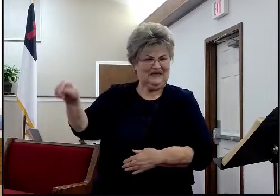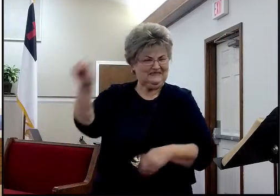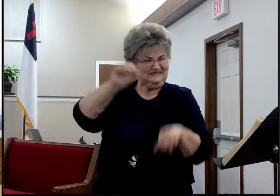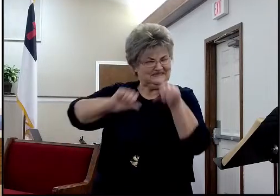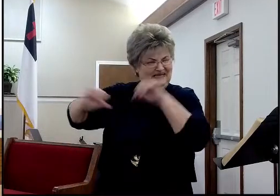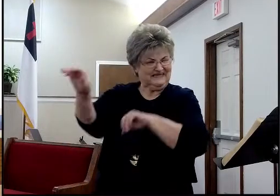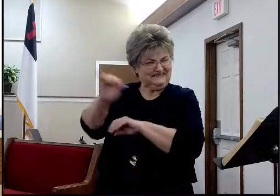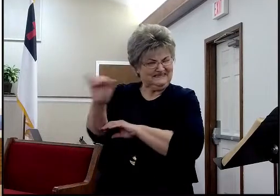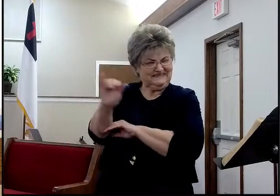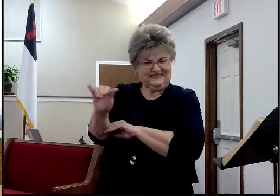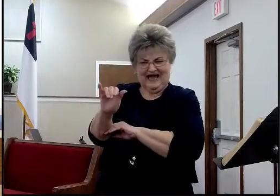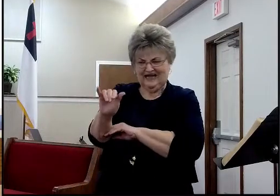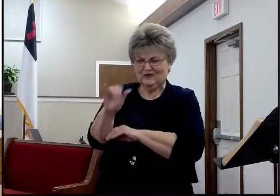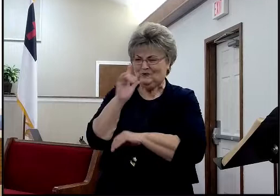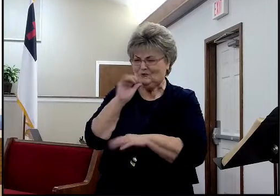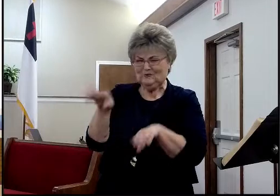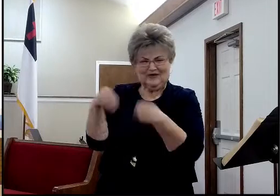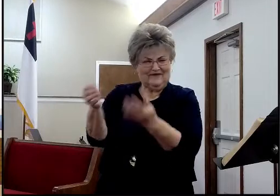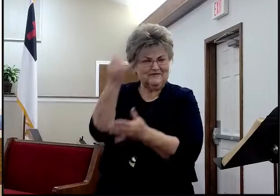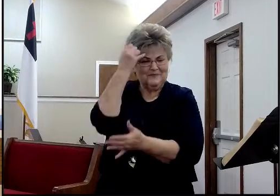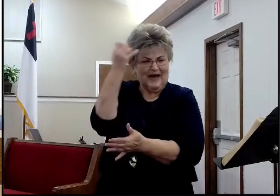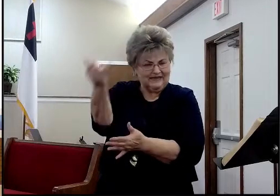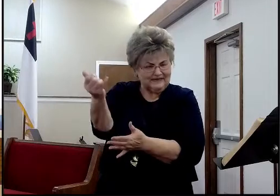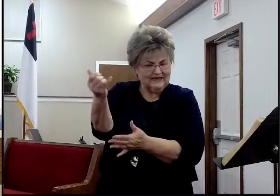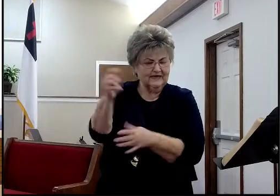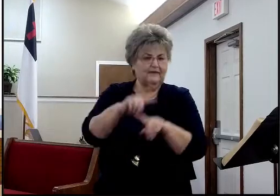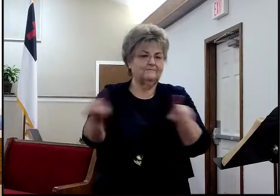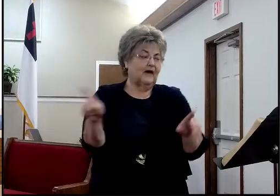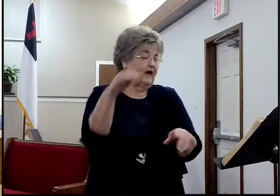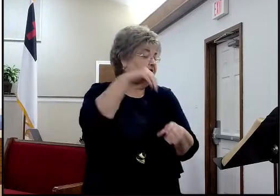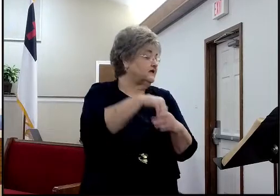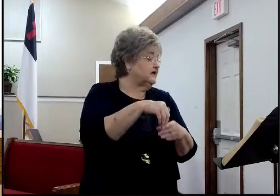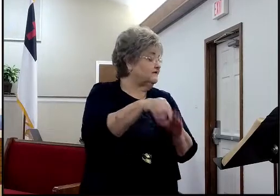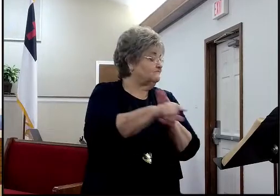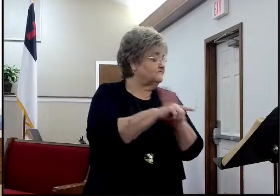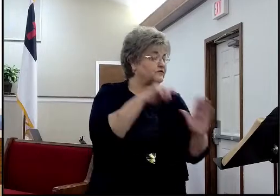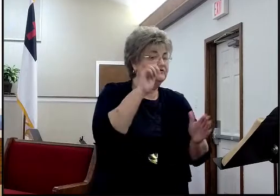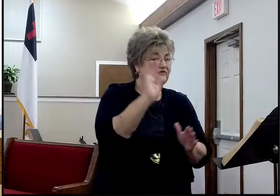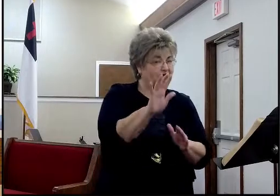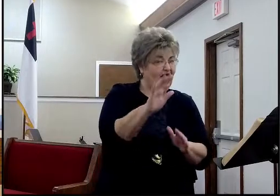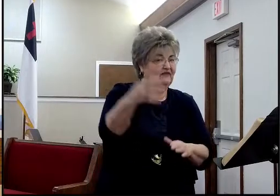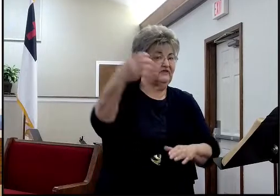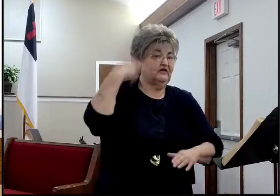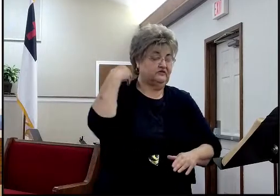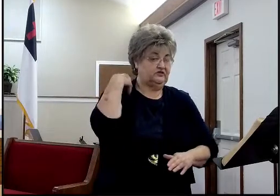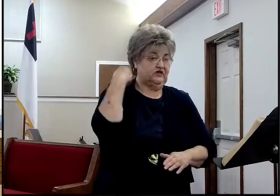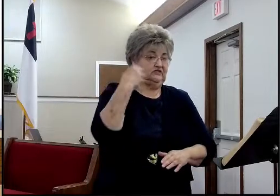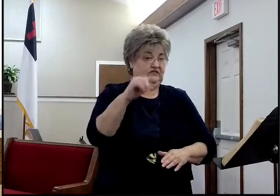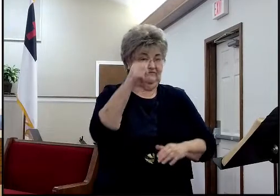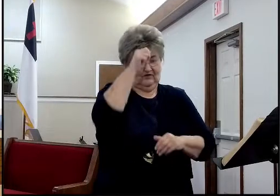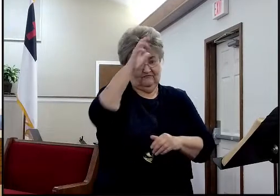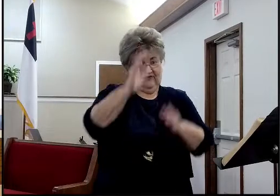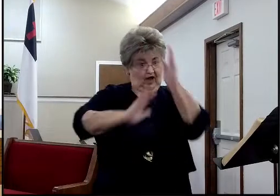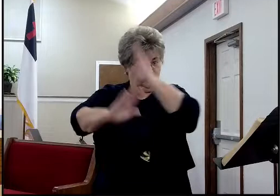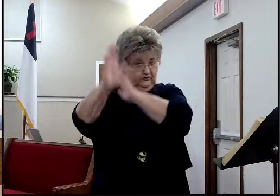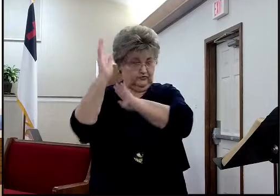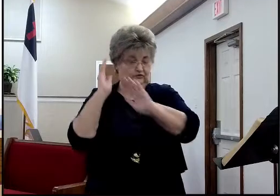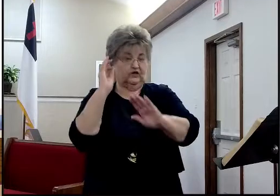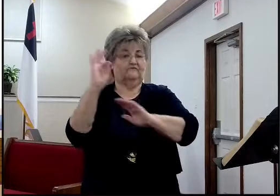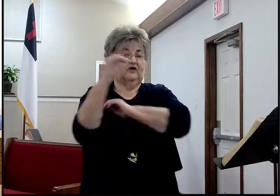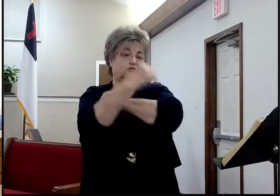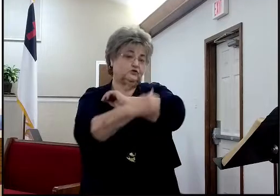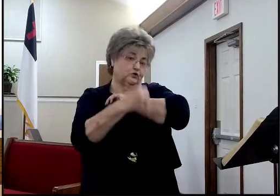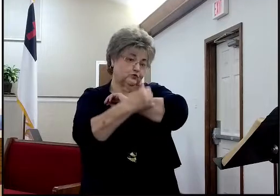look at it, if you will, with me. It says in verse number five, Then rose up the chief of the fathers of Judah and Benjamin, the priests and the Levites,